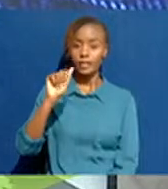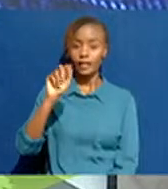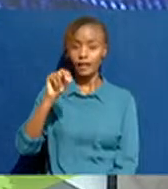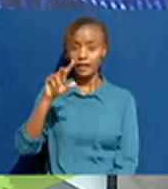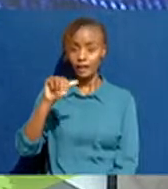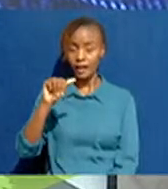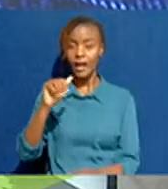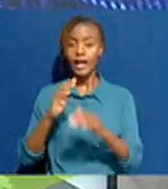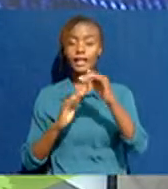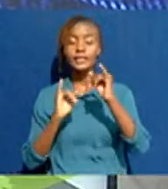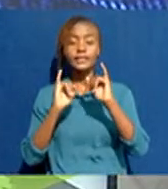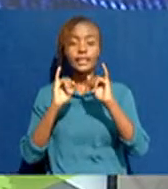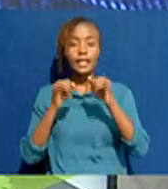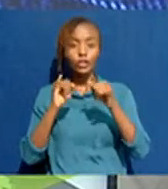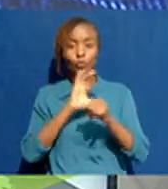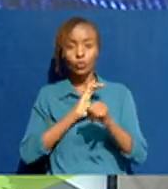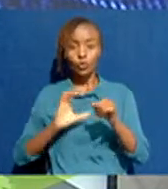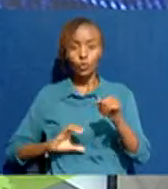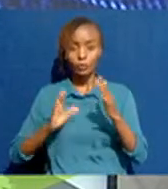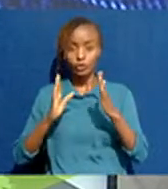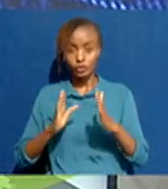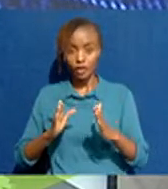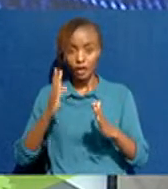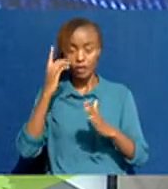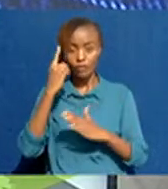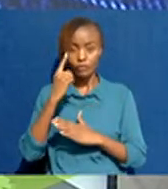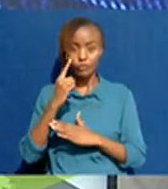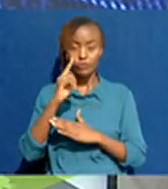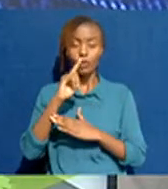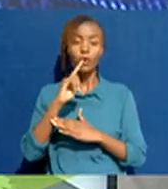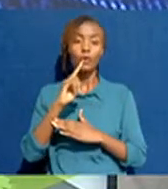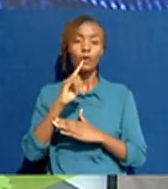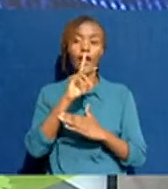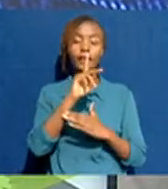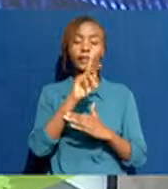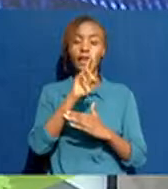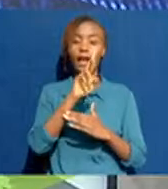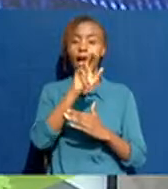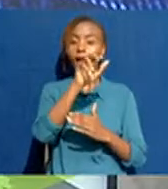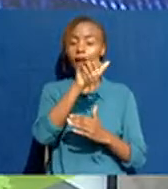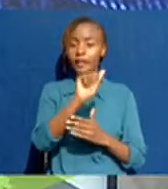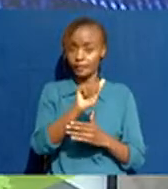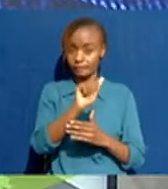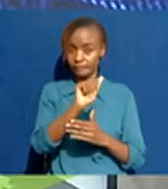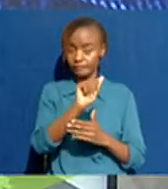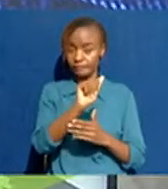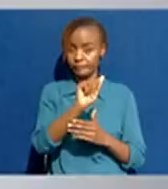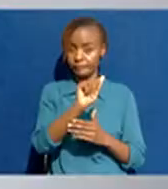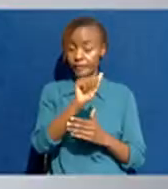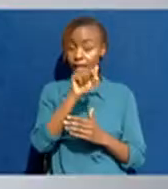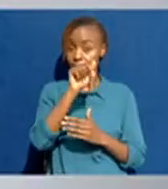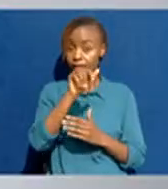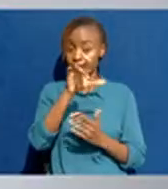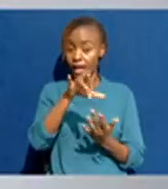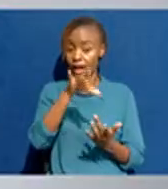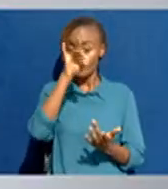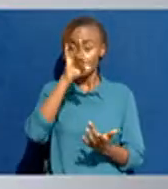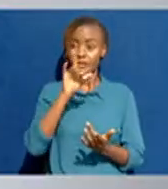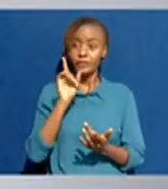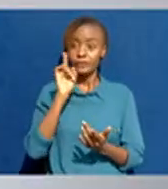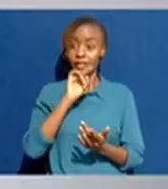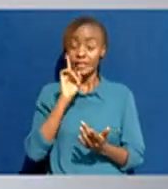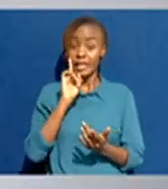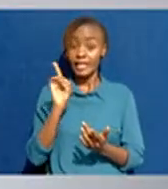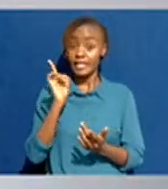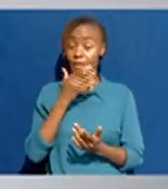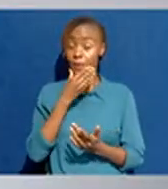authority. Through a Gazette notice, the National Treasury Cabinet Secretary Njugunandungu made the appointment which will see Watanga